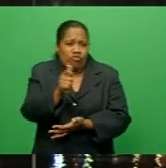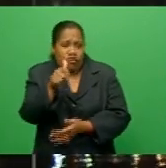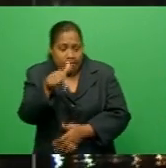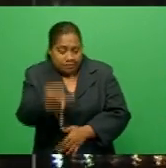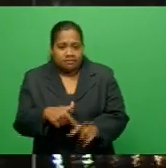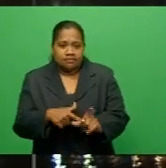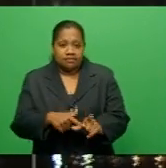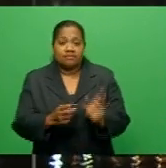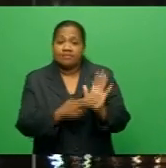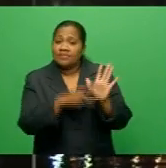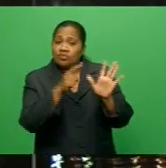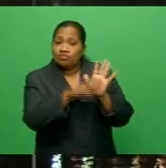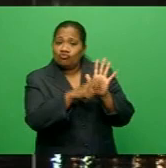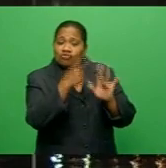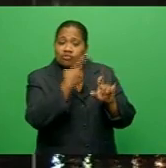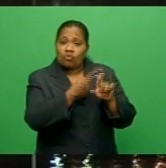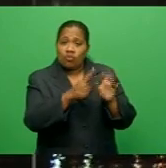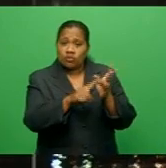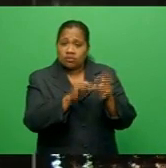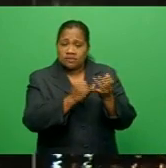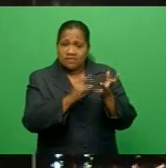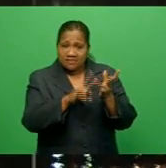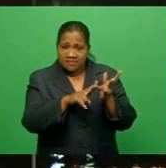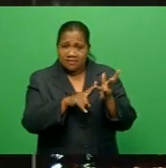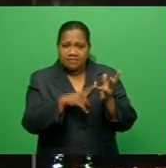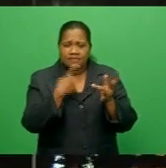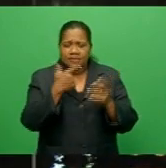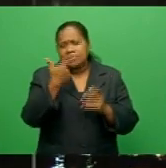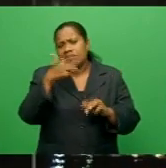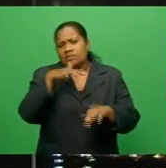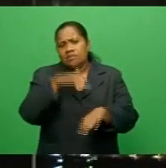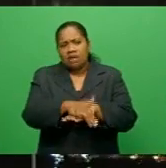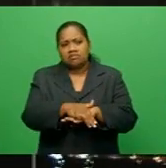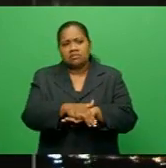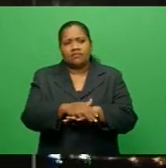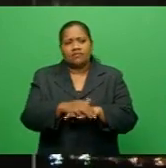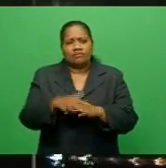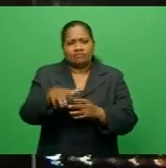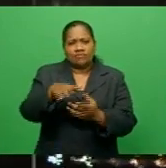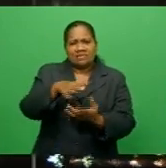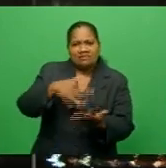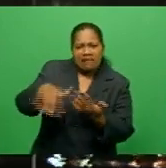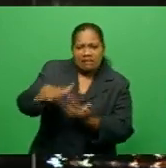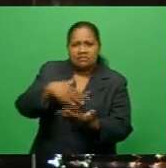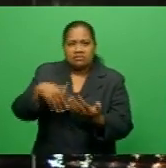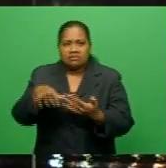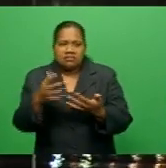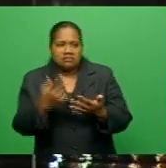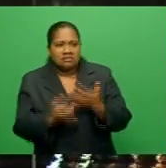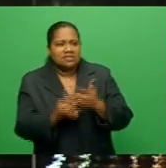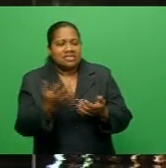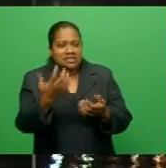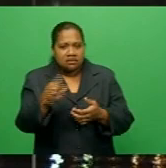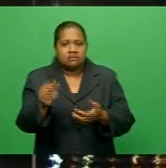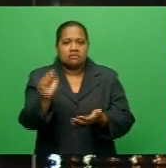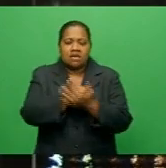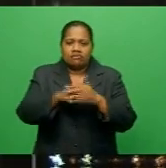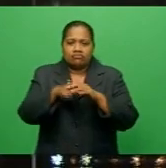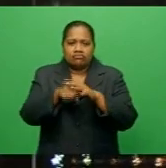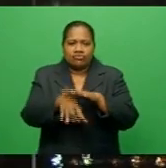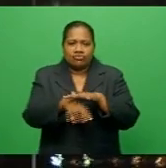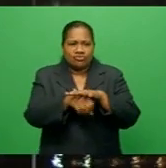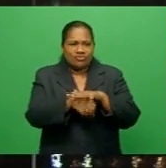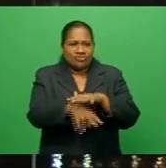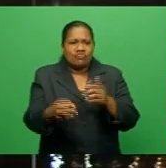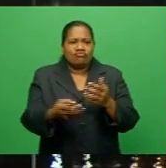Narikoso villager Semi Nangele Buki says it's been seven months since the cyclone and they are still buying root crops from the supermarket. San